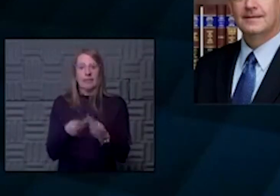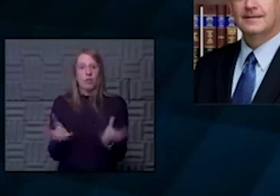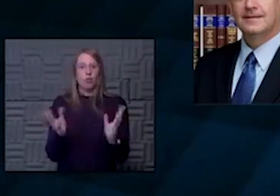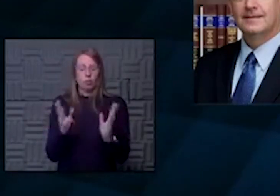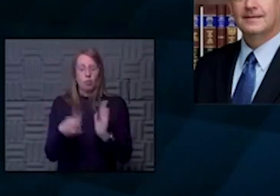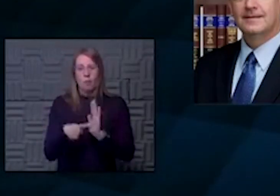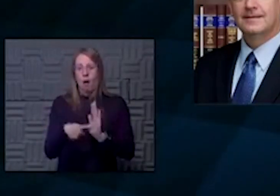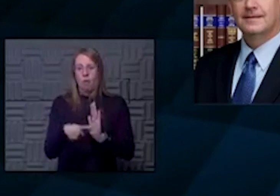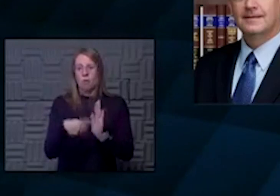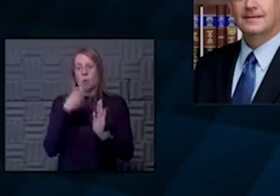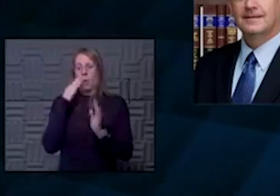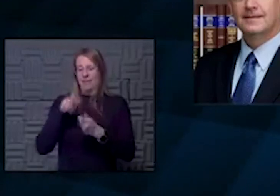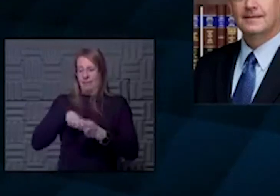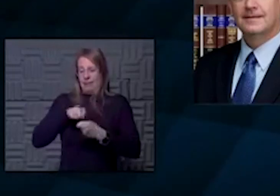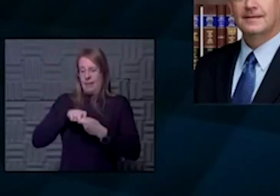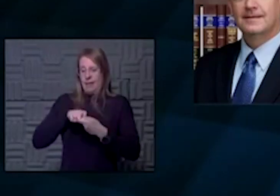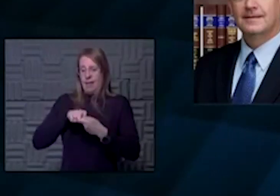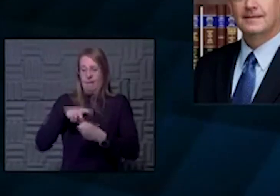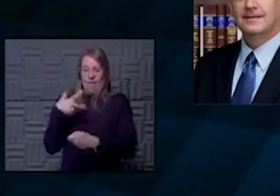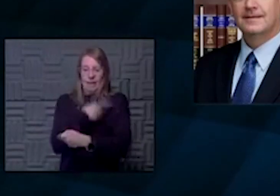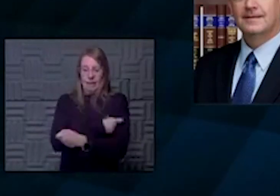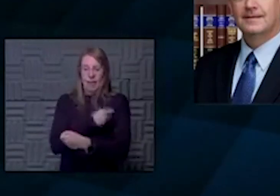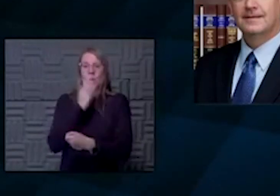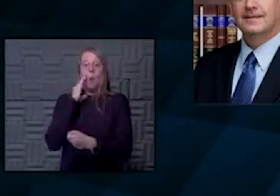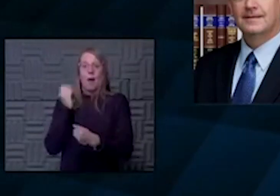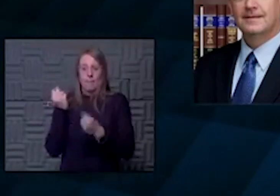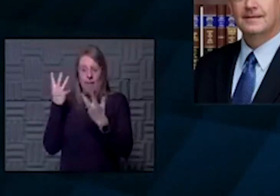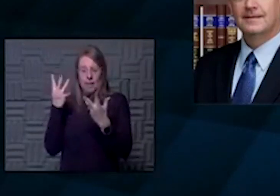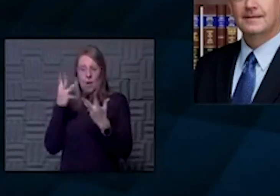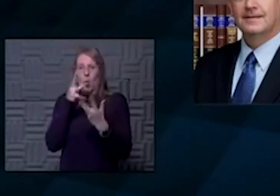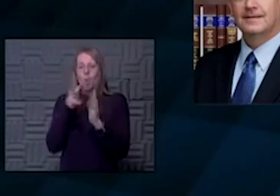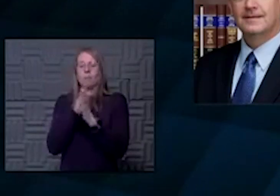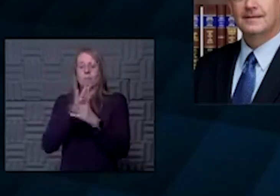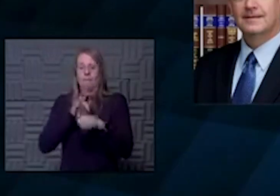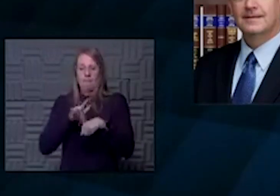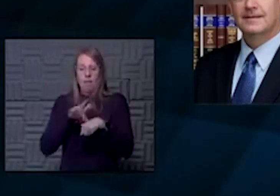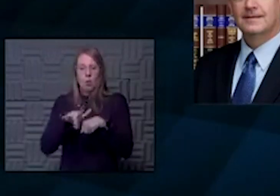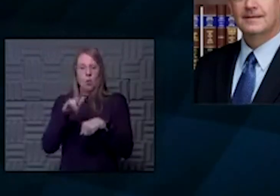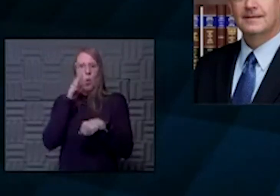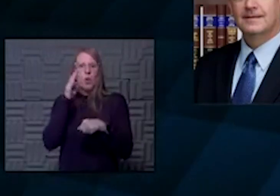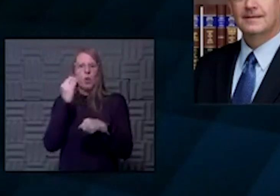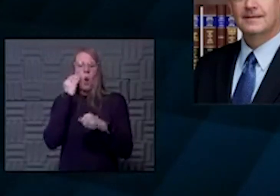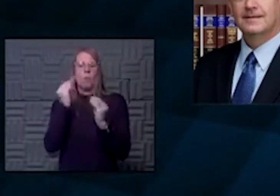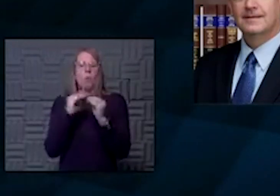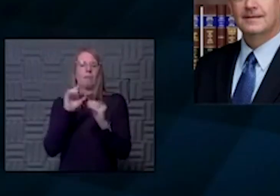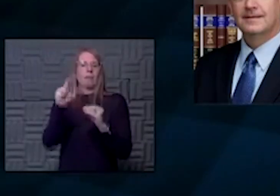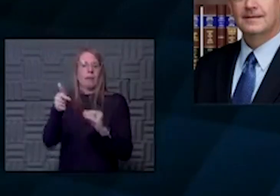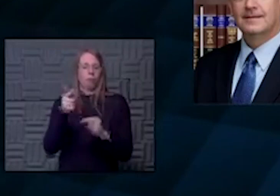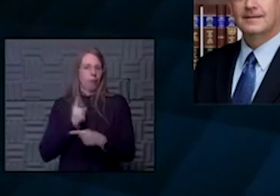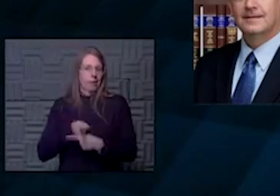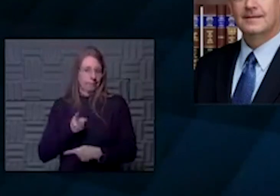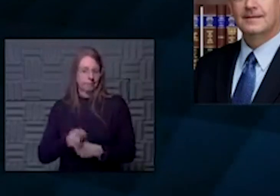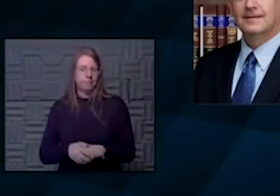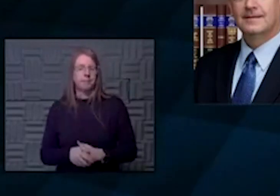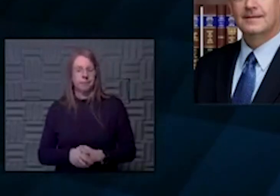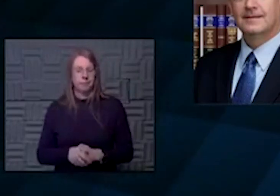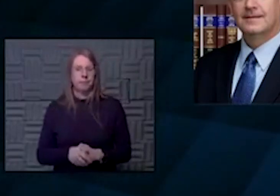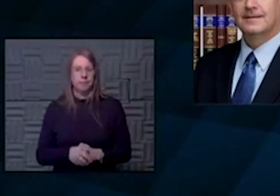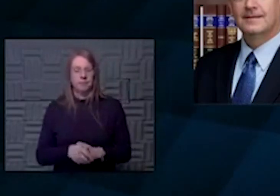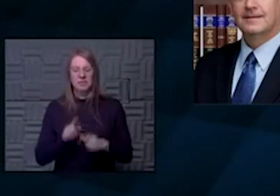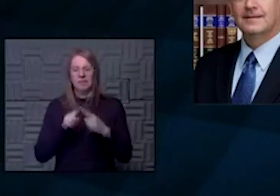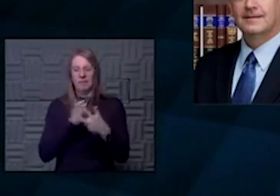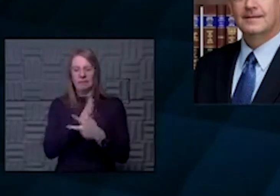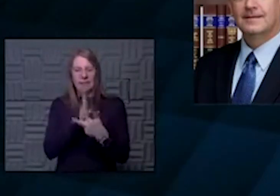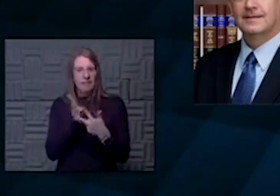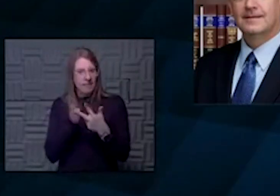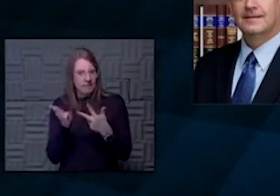exactly what the number of vaccines will be that that will become available. But you're right. The different phases they're looking